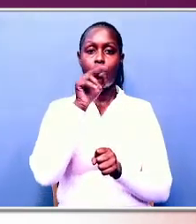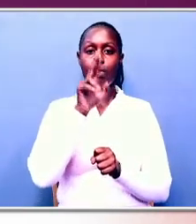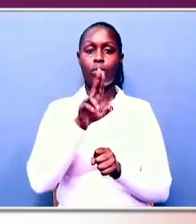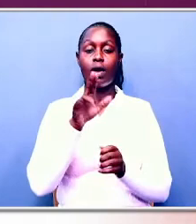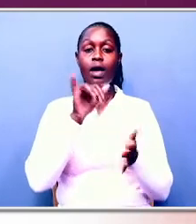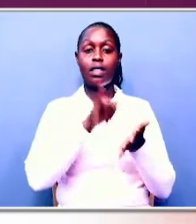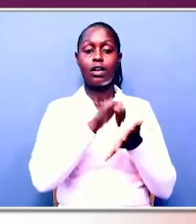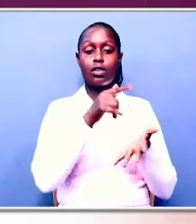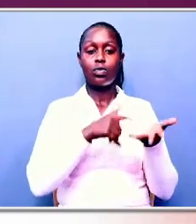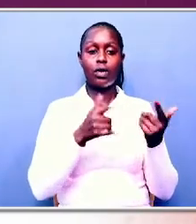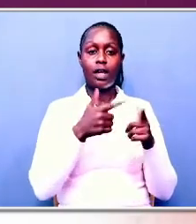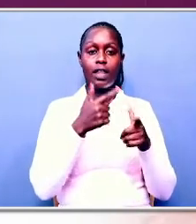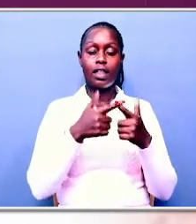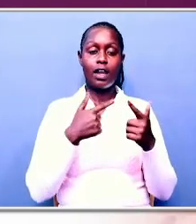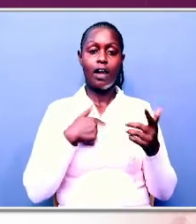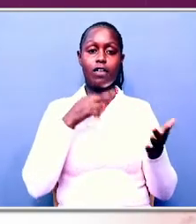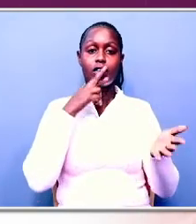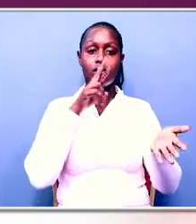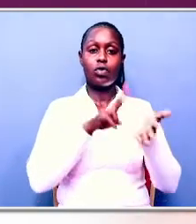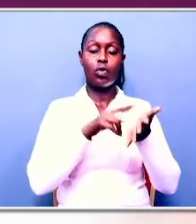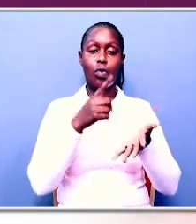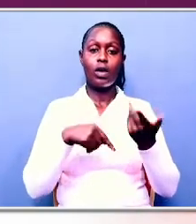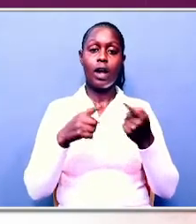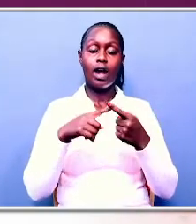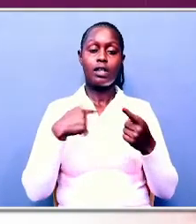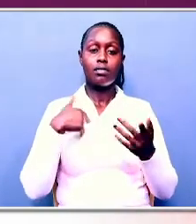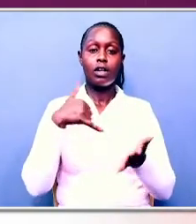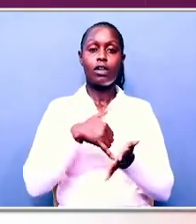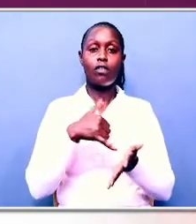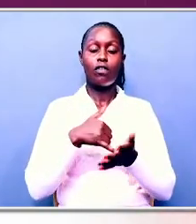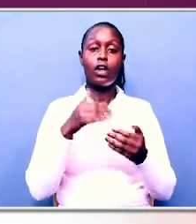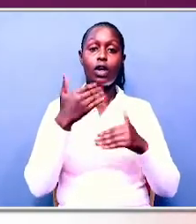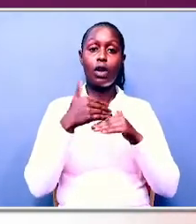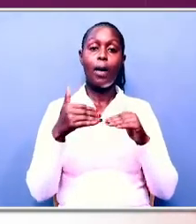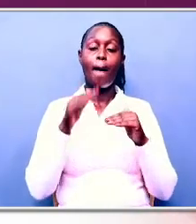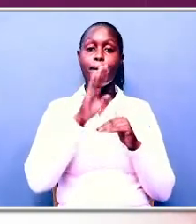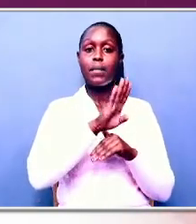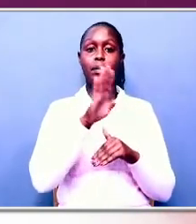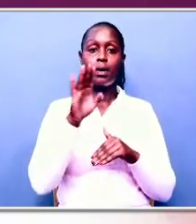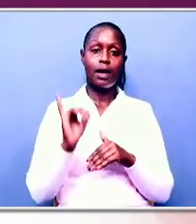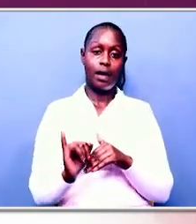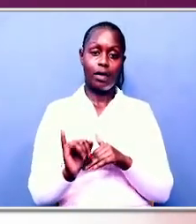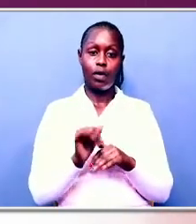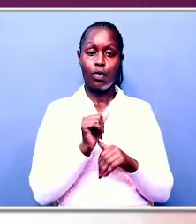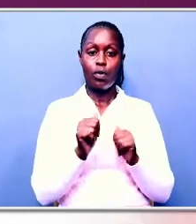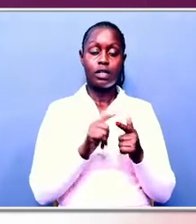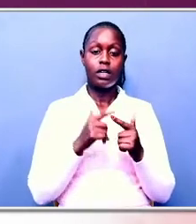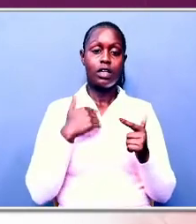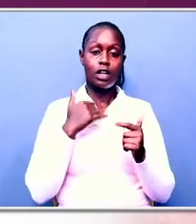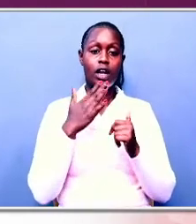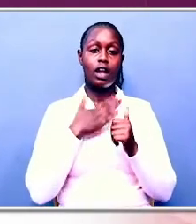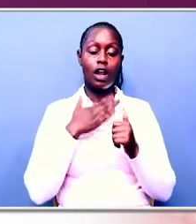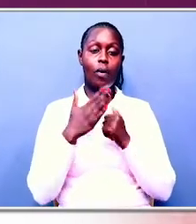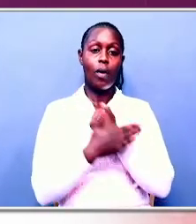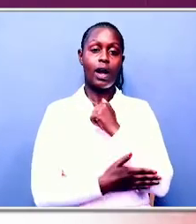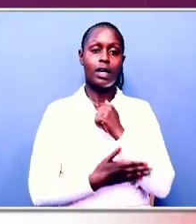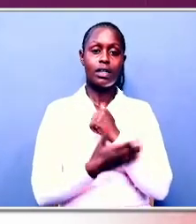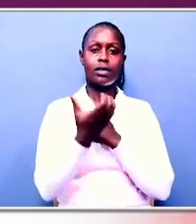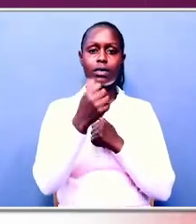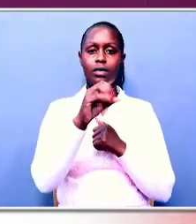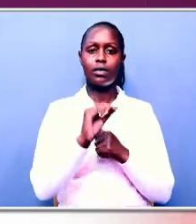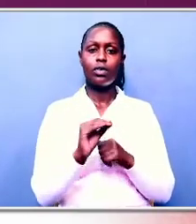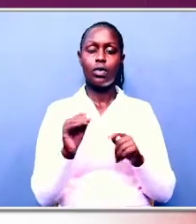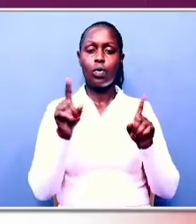That is what eventually resulted in what was called the Building Bridges Initiative in our country. So